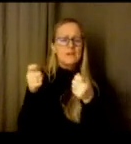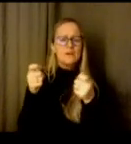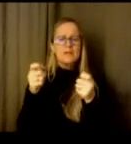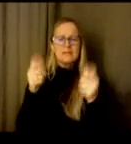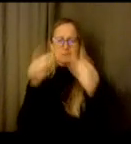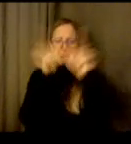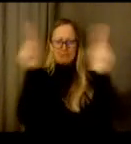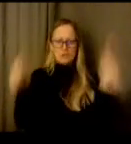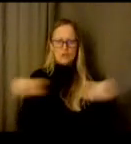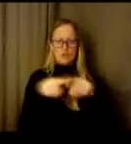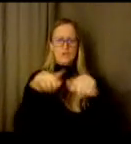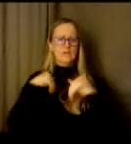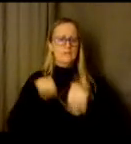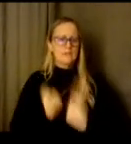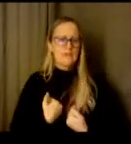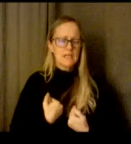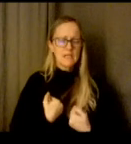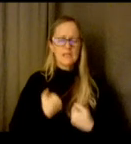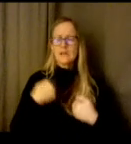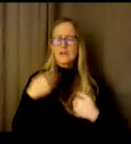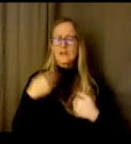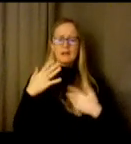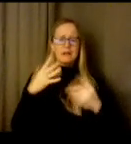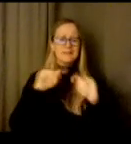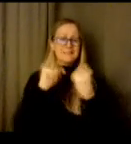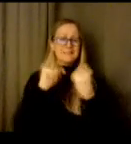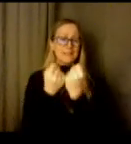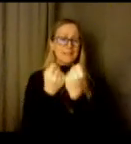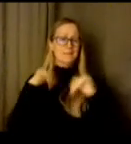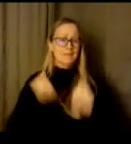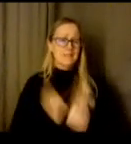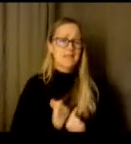of social isolation what kinds of supports can families put in place